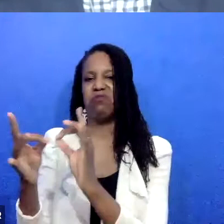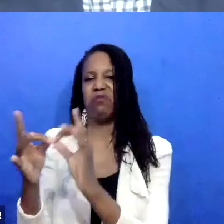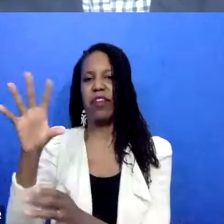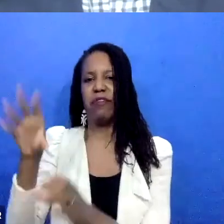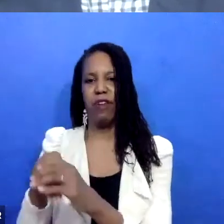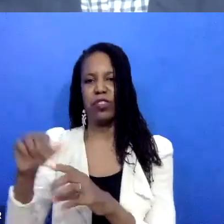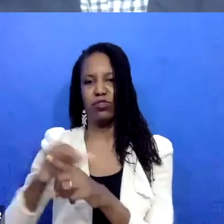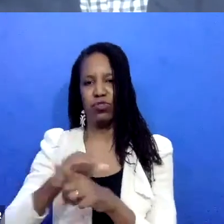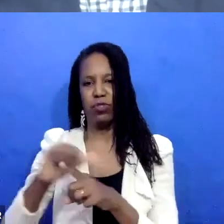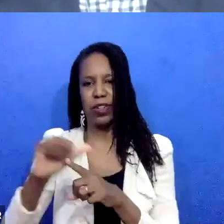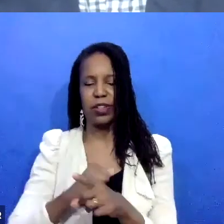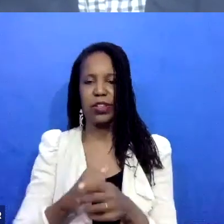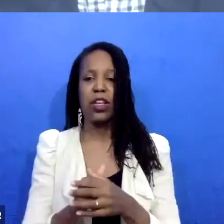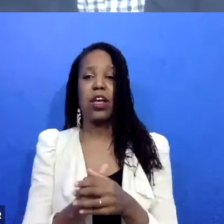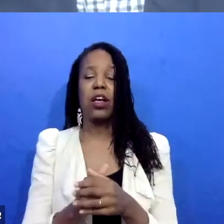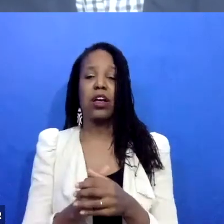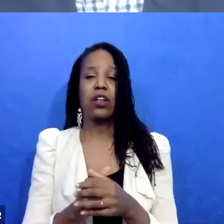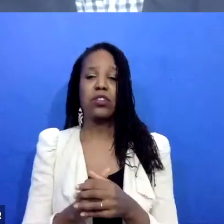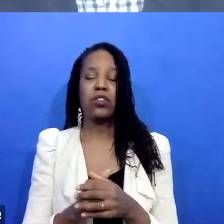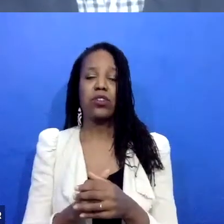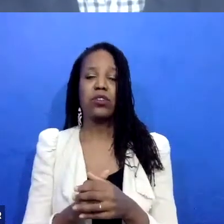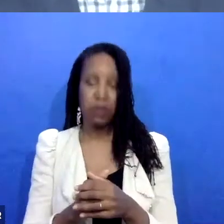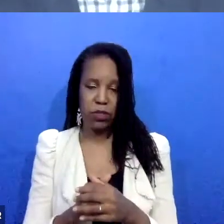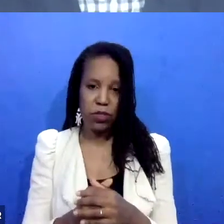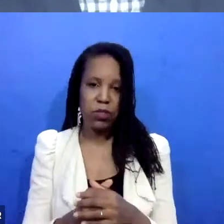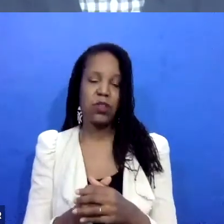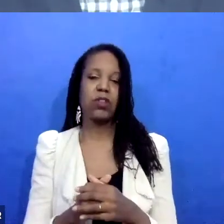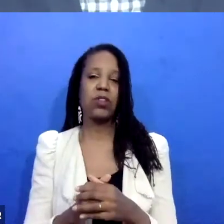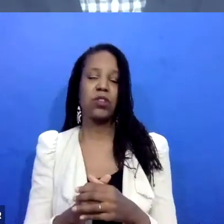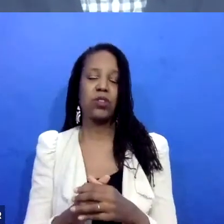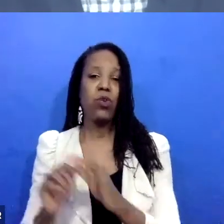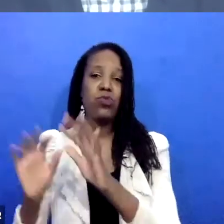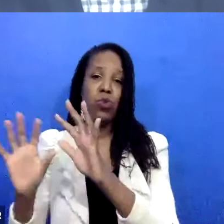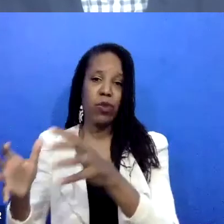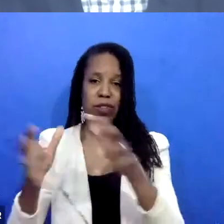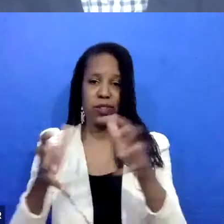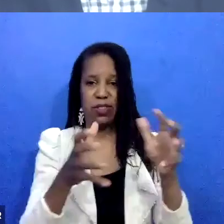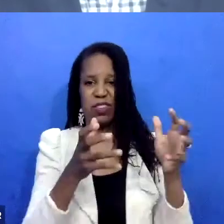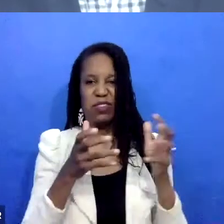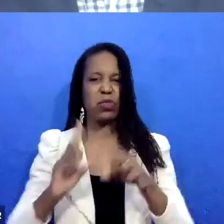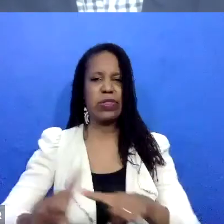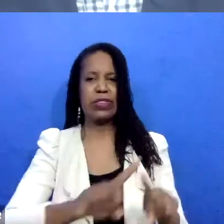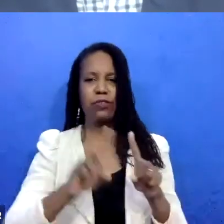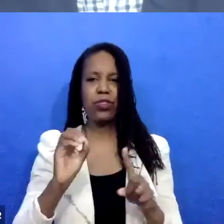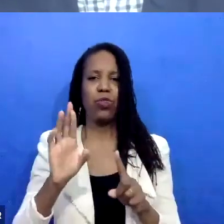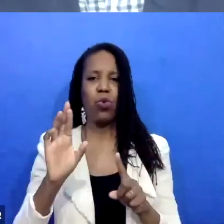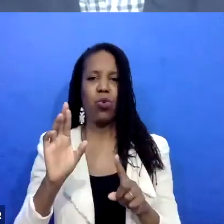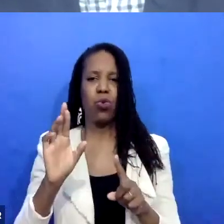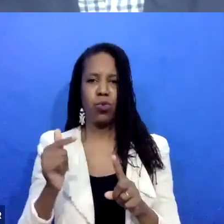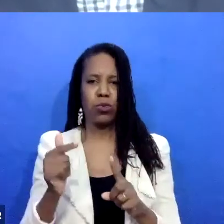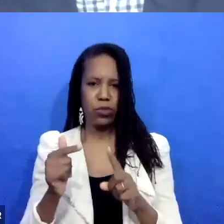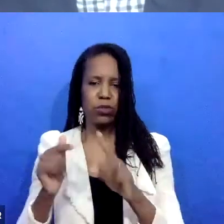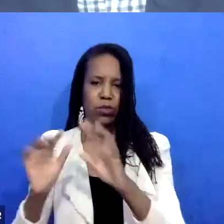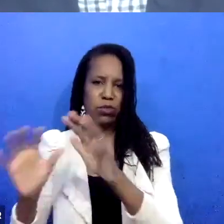this set of organizations, each of them are, you know, skilled in different ways and they're taking on active cases.